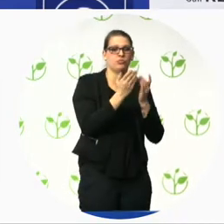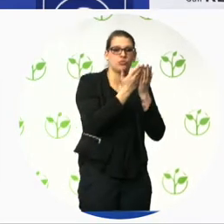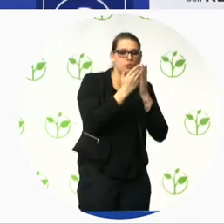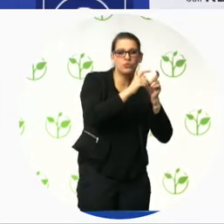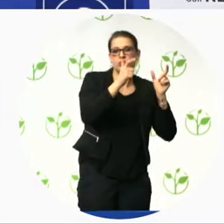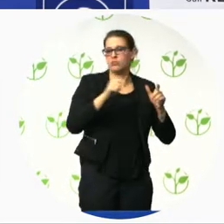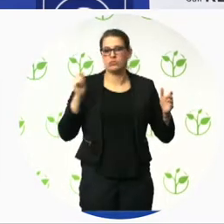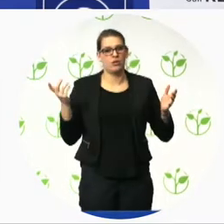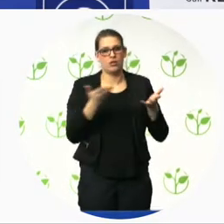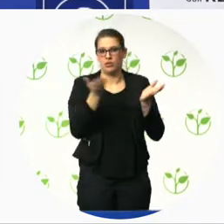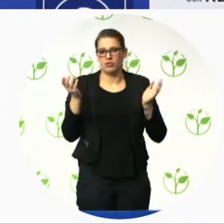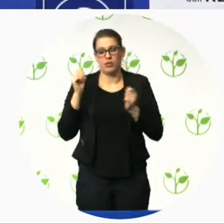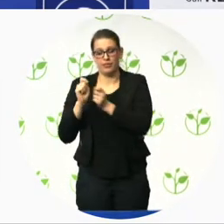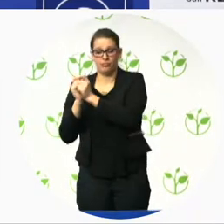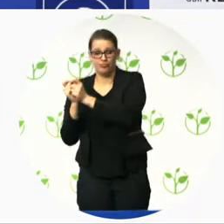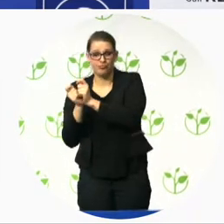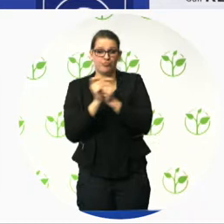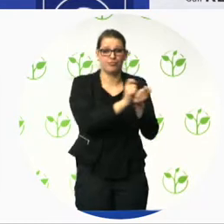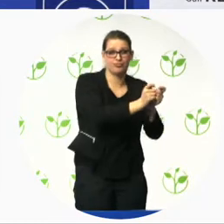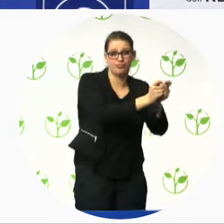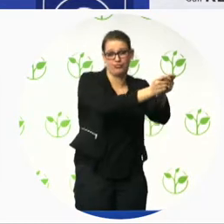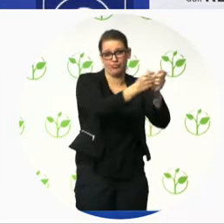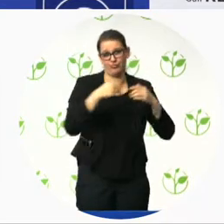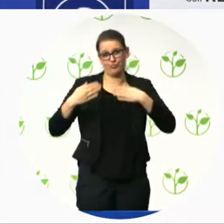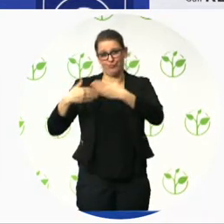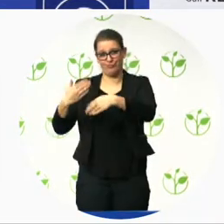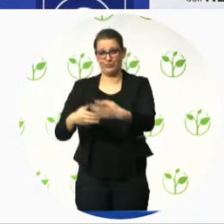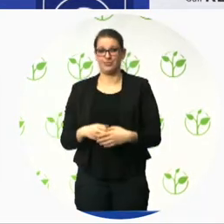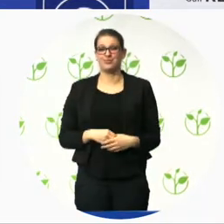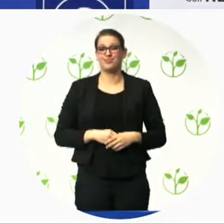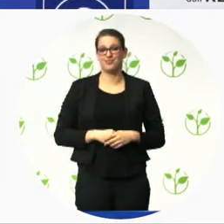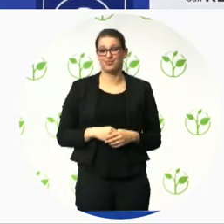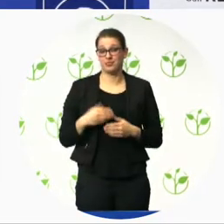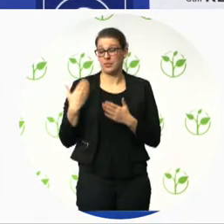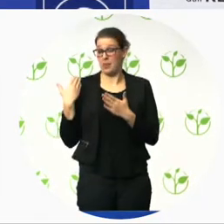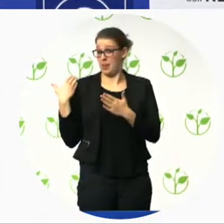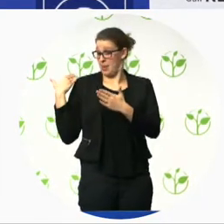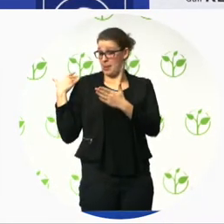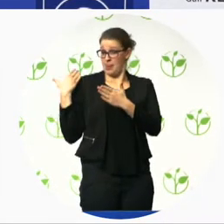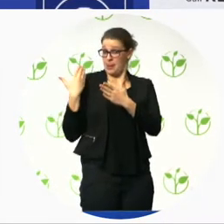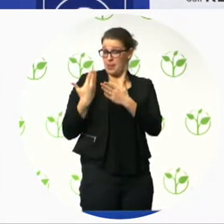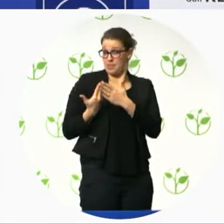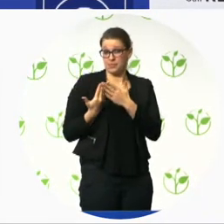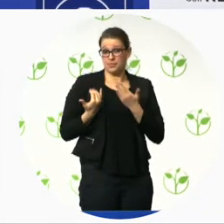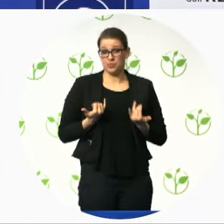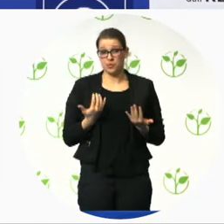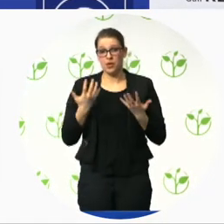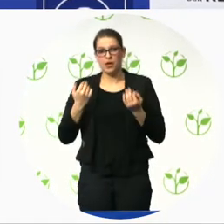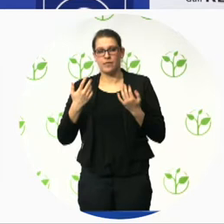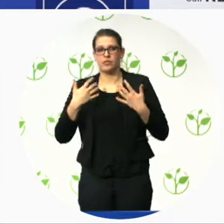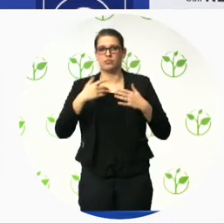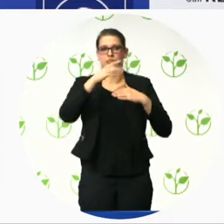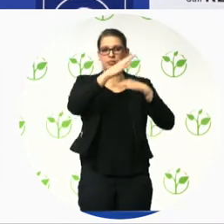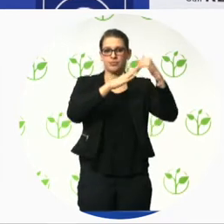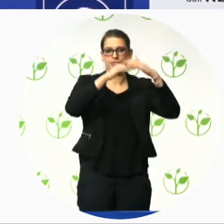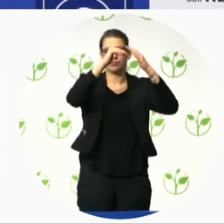So, this is, we have been concentrating to the built environment, accessibility in the built environment, started with ICT,